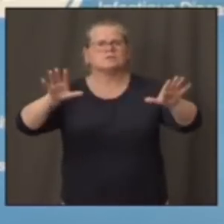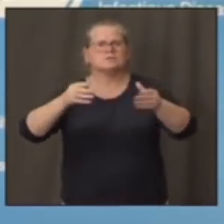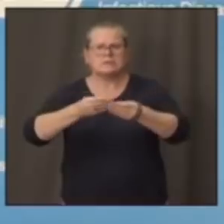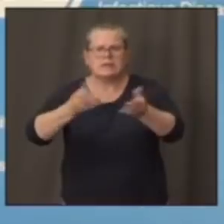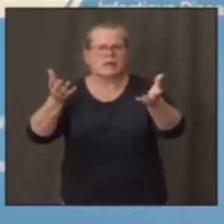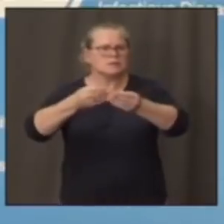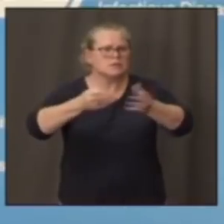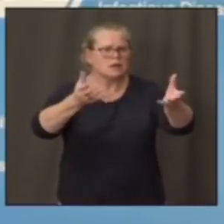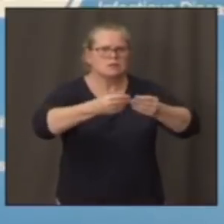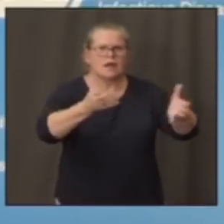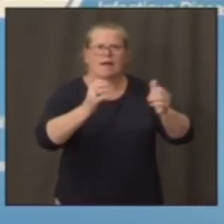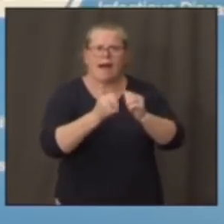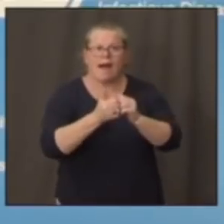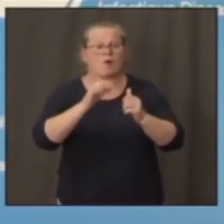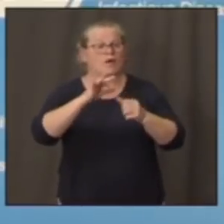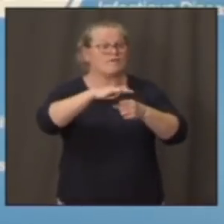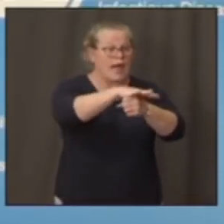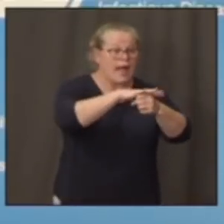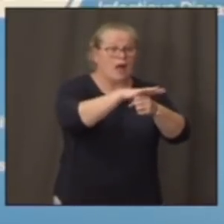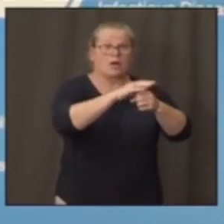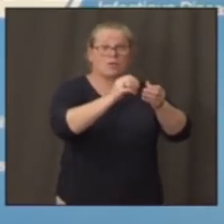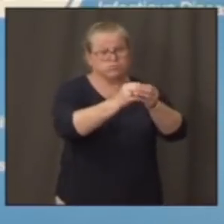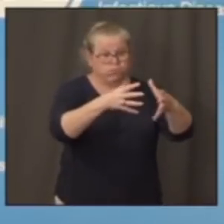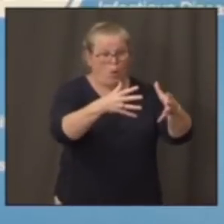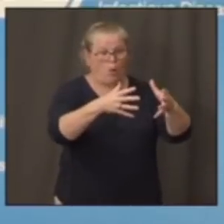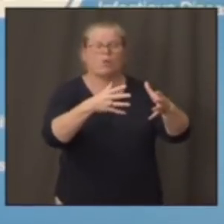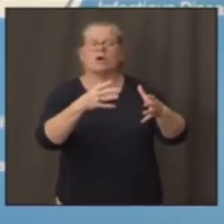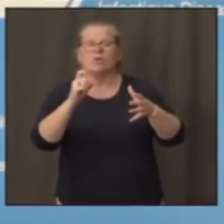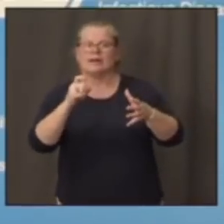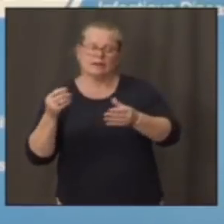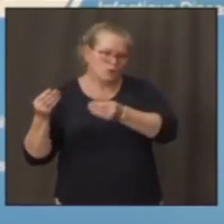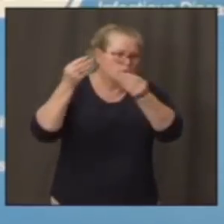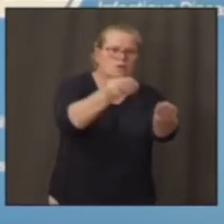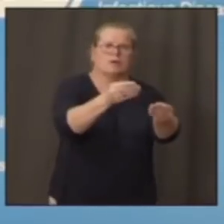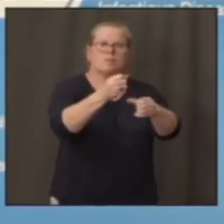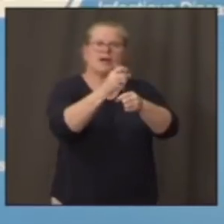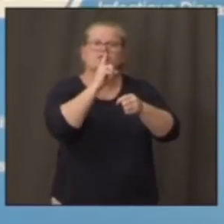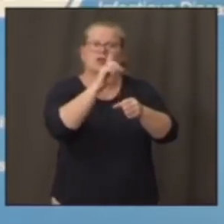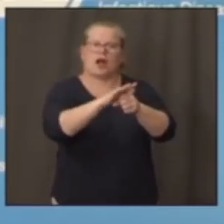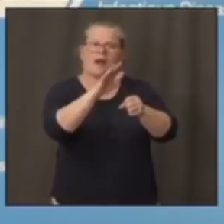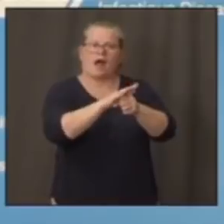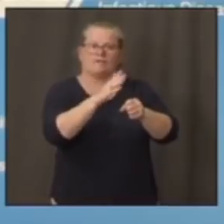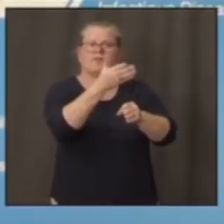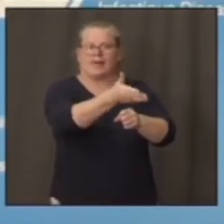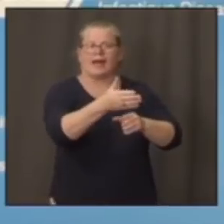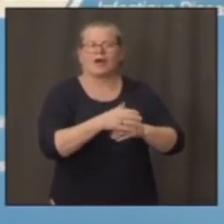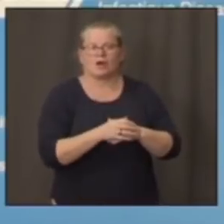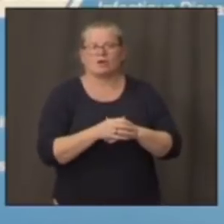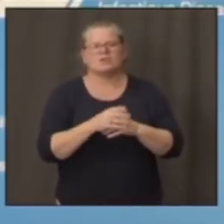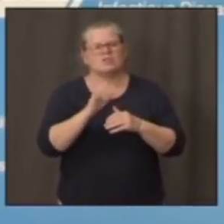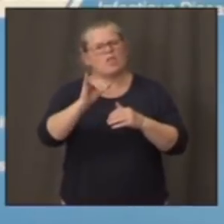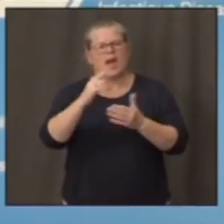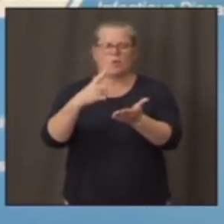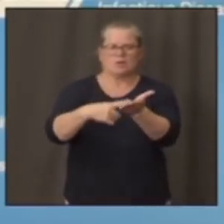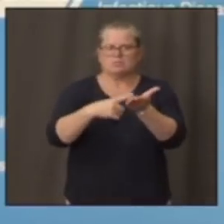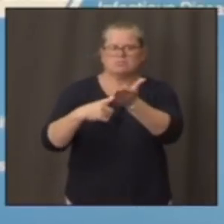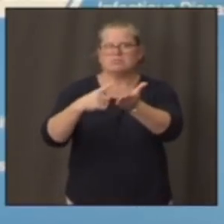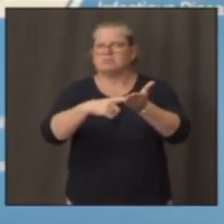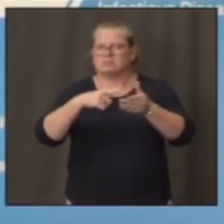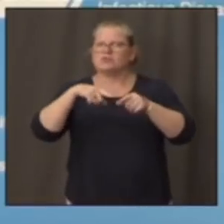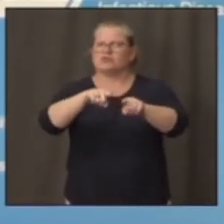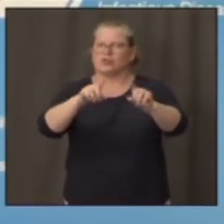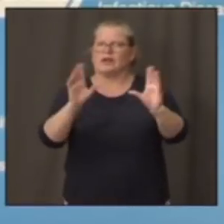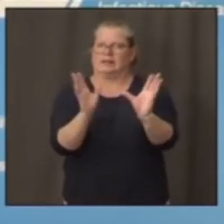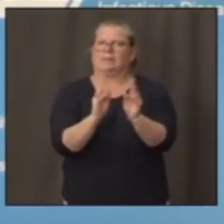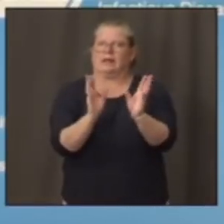them, then we need to do something about that to get you the proper amount of PPE. So that should be something that correct them.